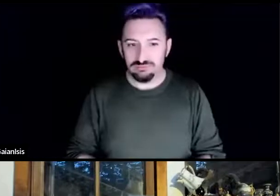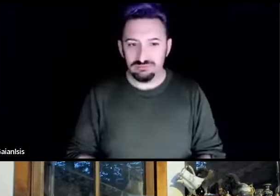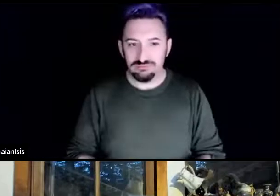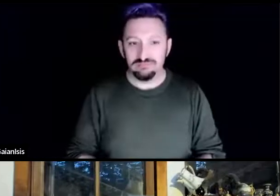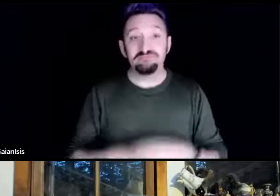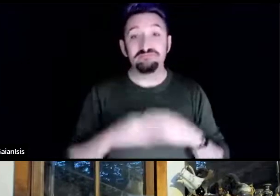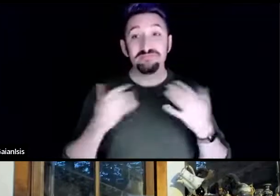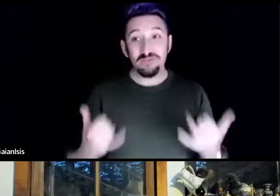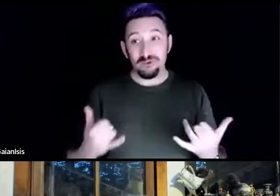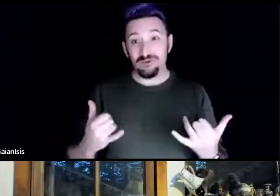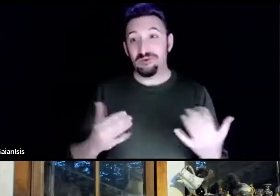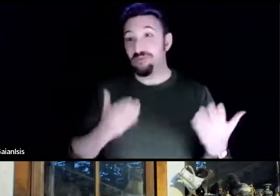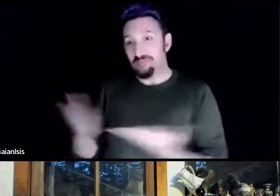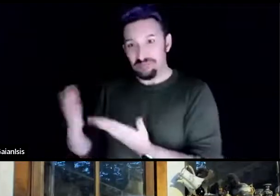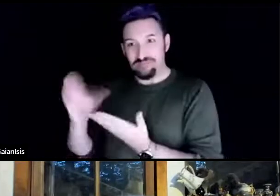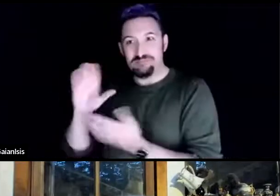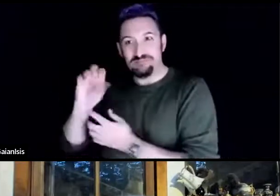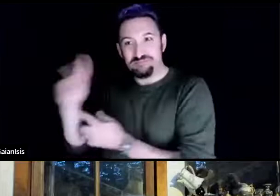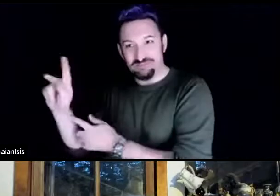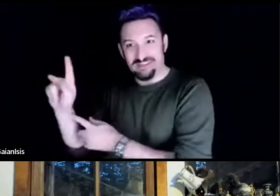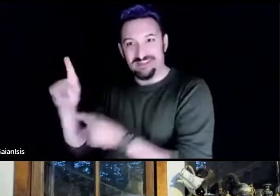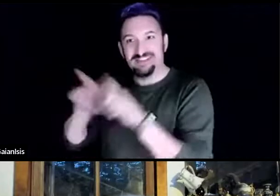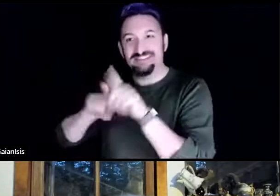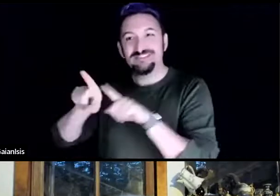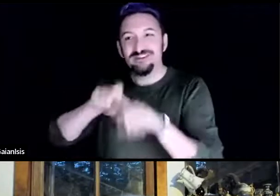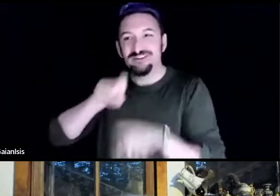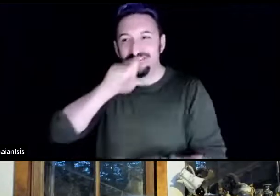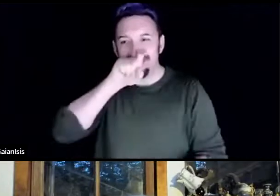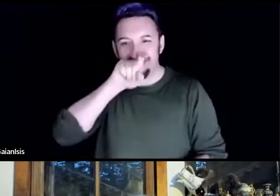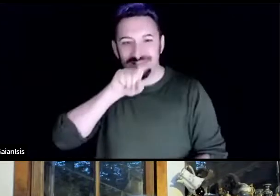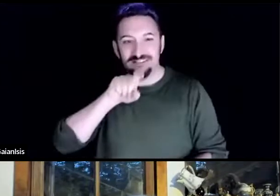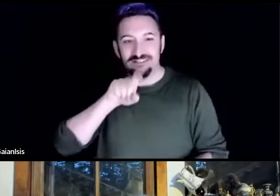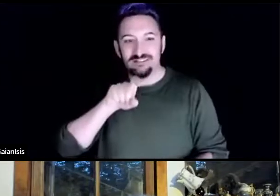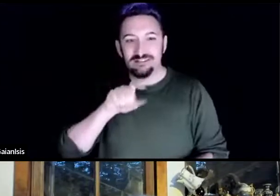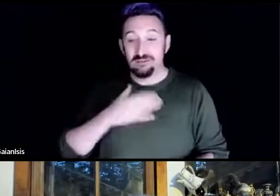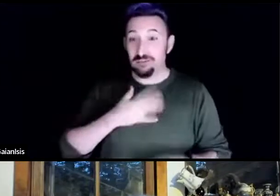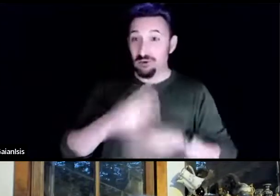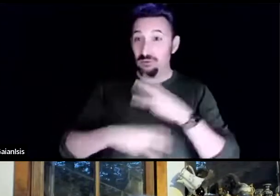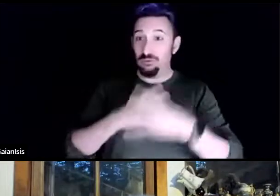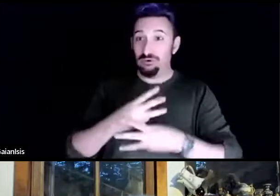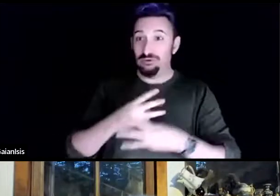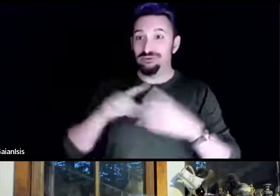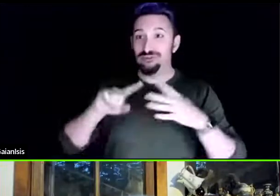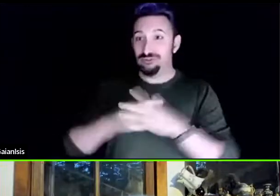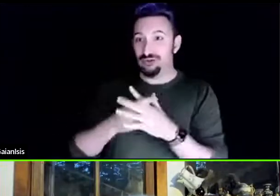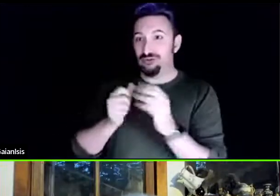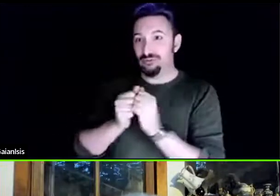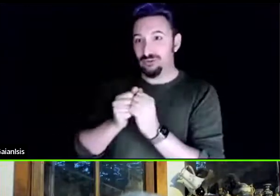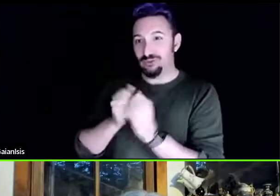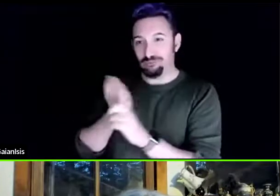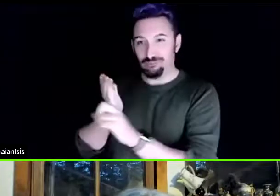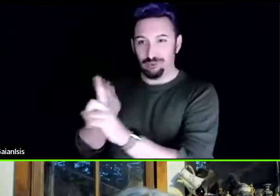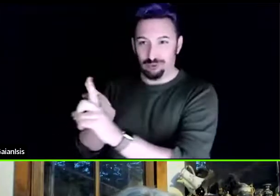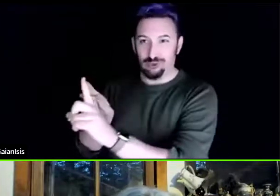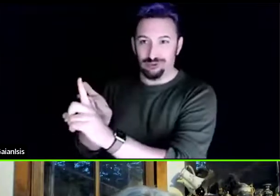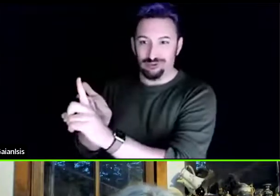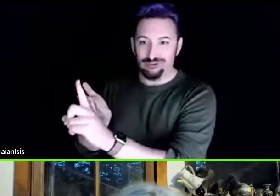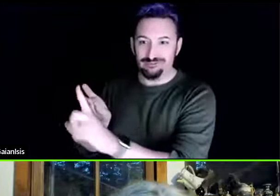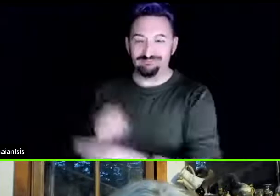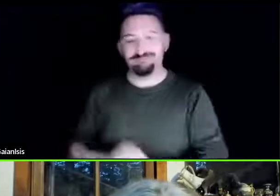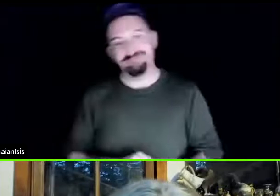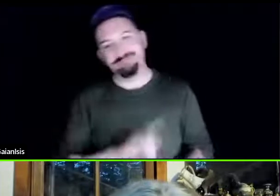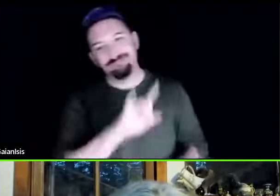back to Starhawk because, um, at least in my world, it starts with her. Well, thank you, Wanda. You're welcome.